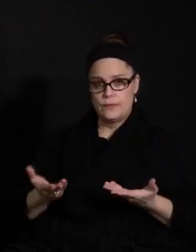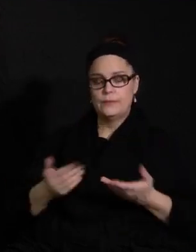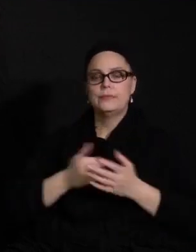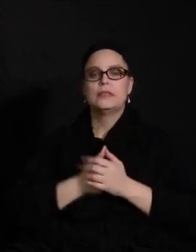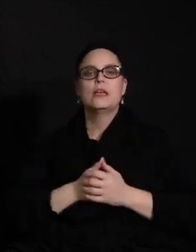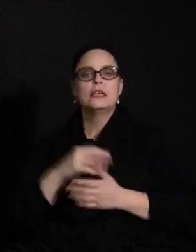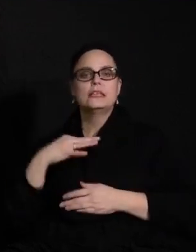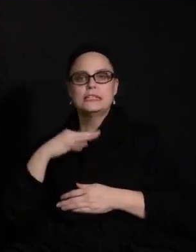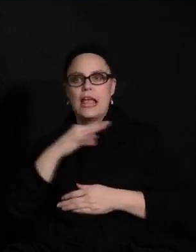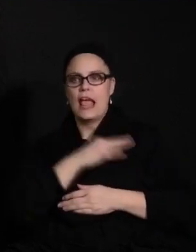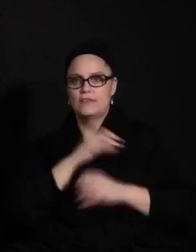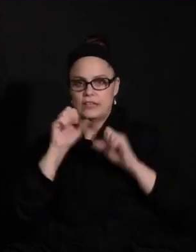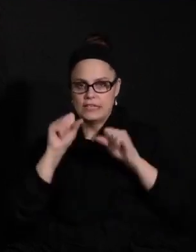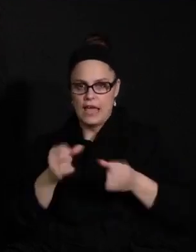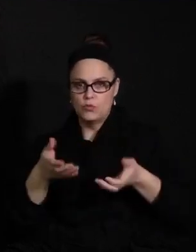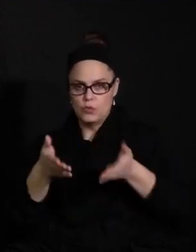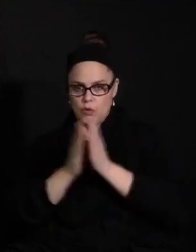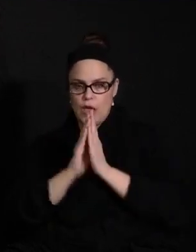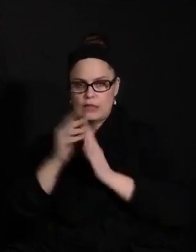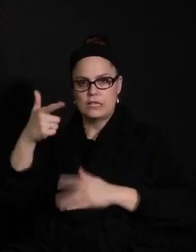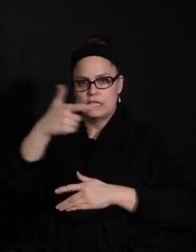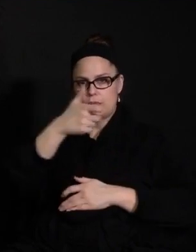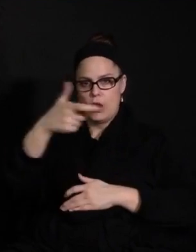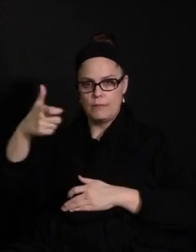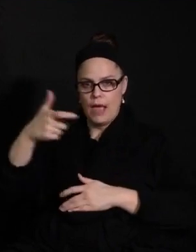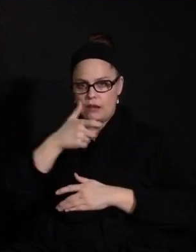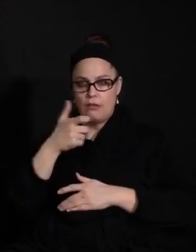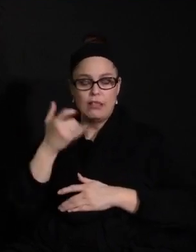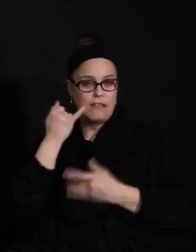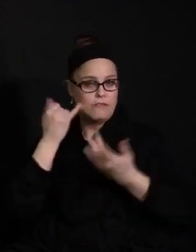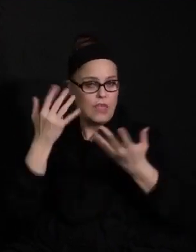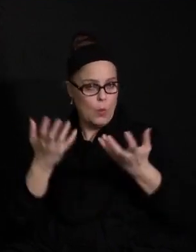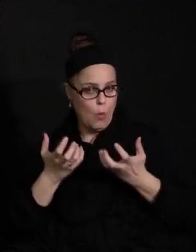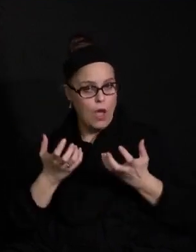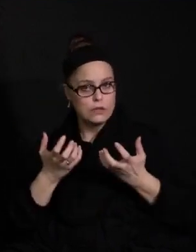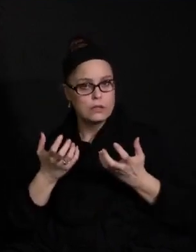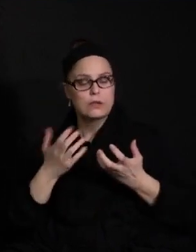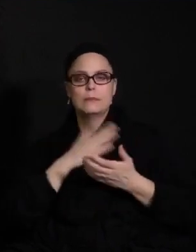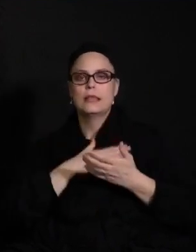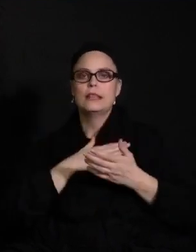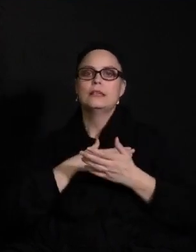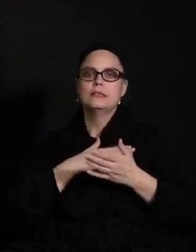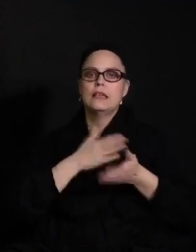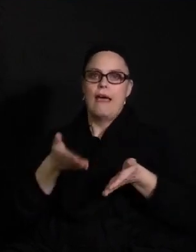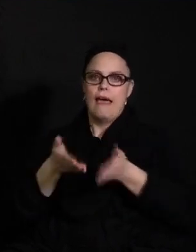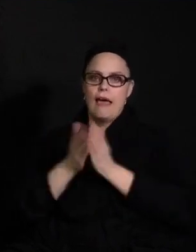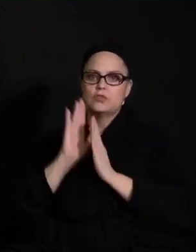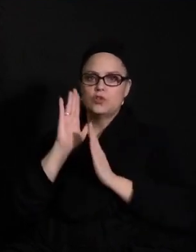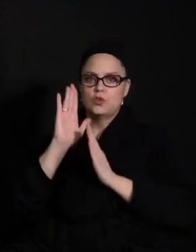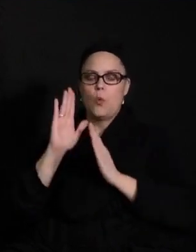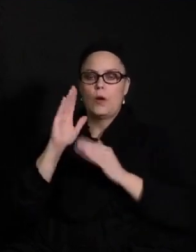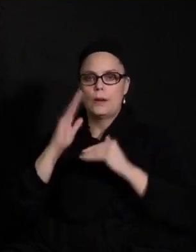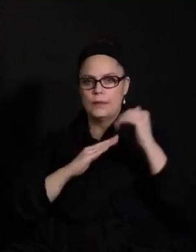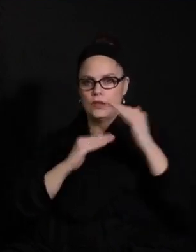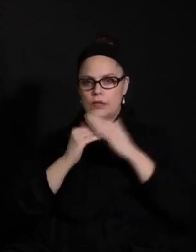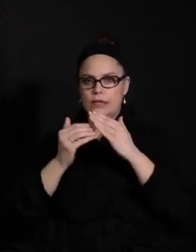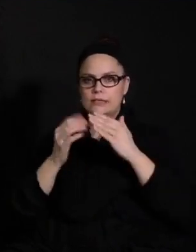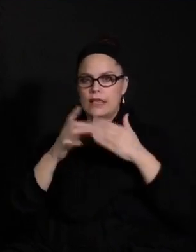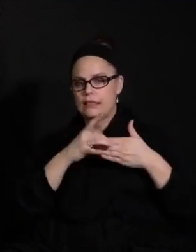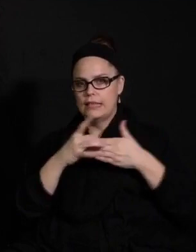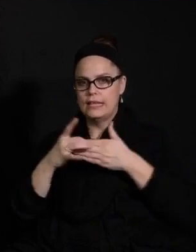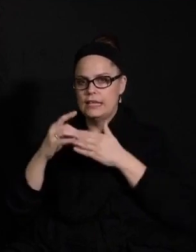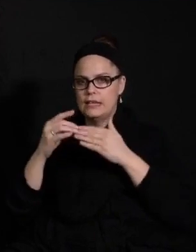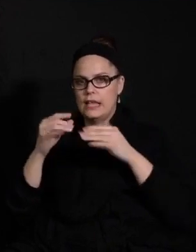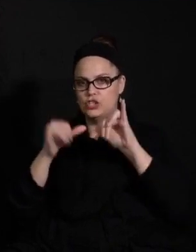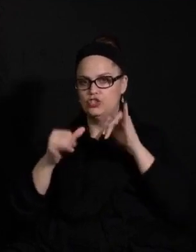And staff are welcome to request a spray bottle with disinfectant. Additionally, if they desire, please work with your building's head engineer to get those supplies. We are not